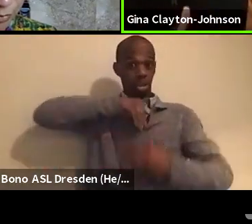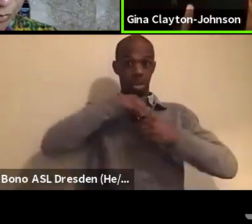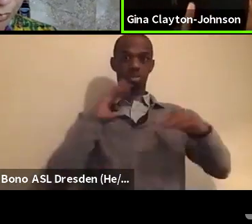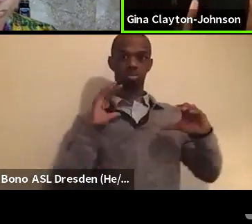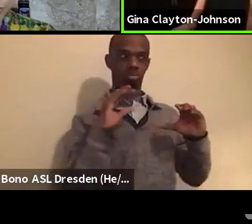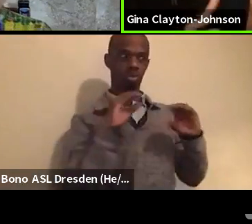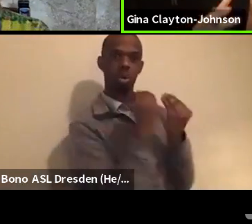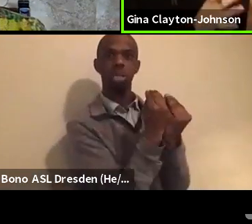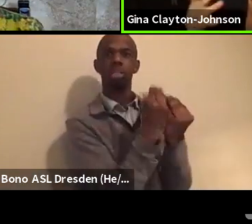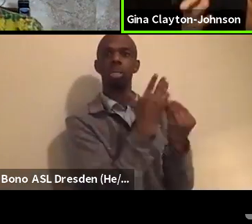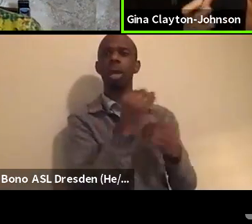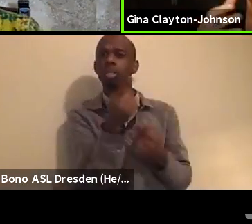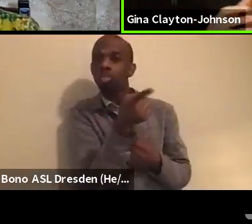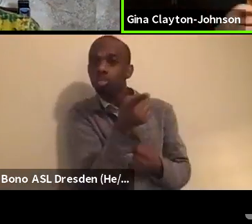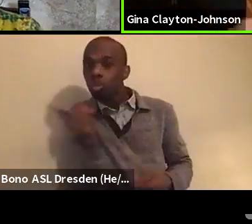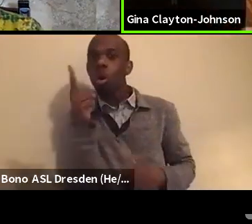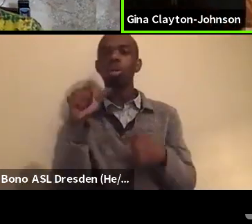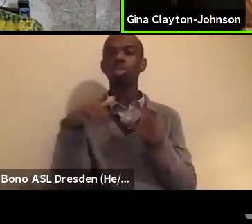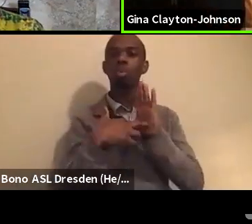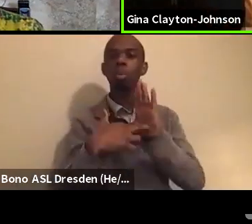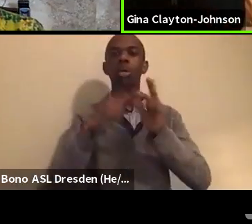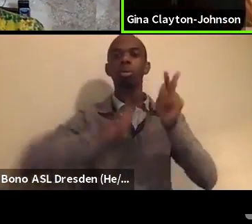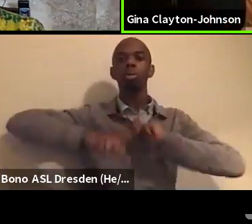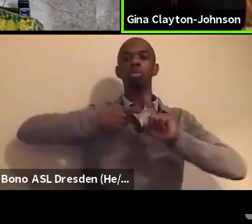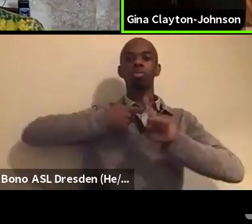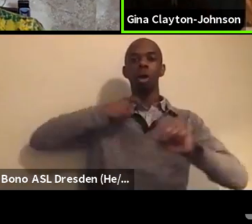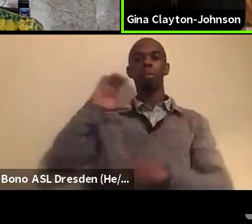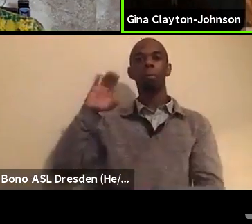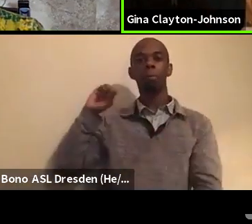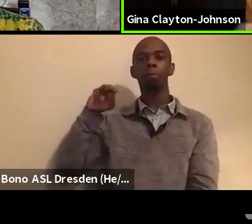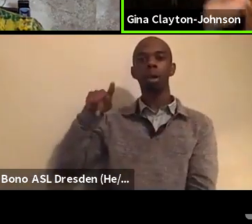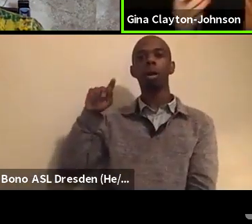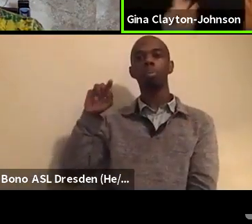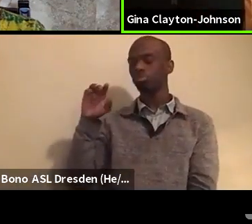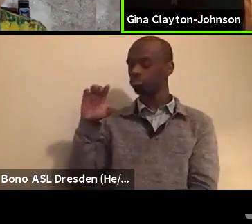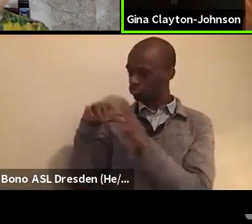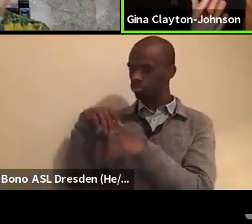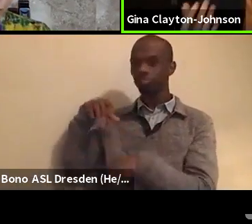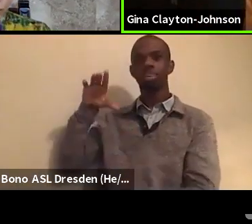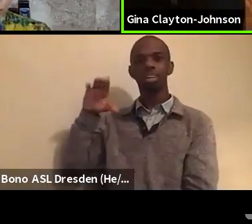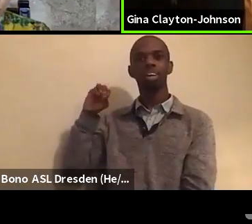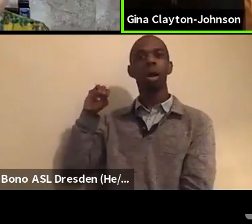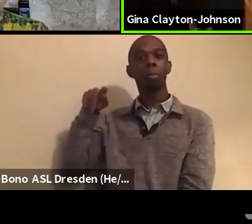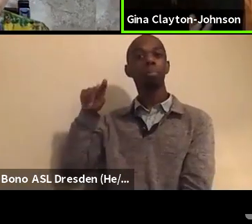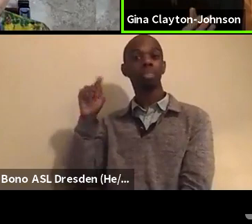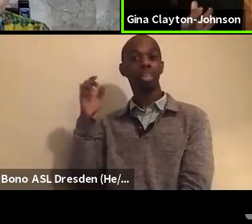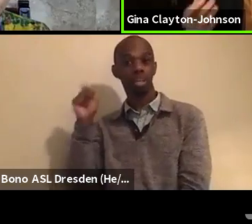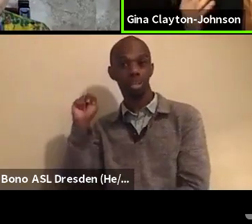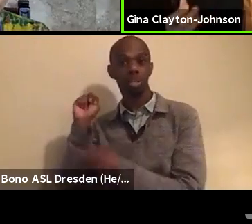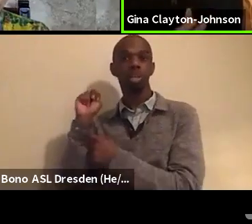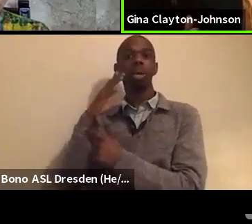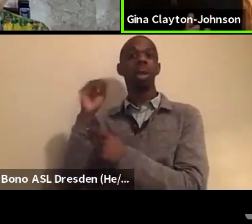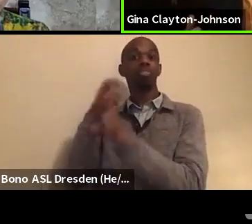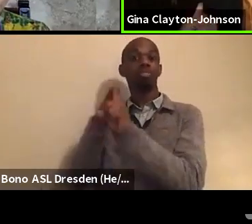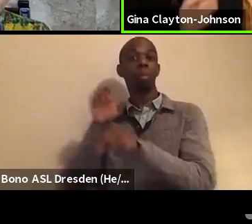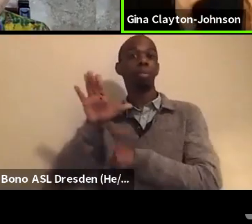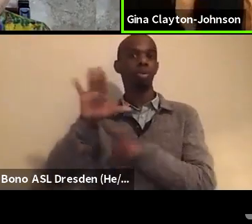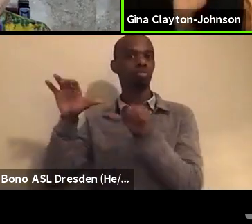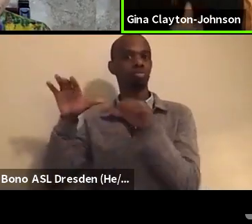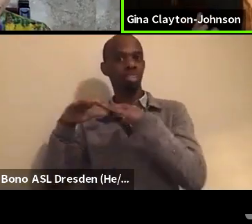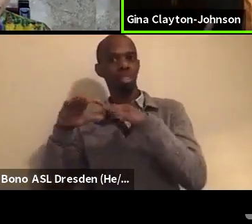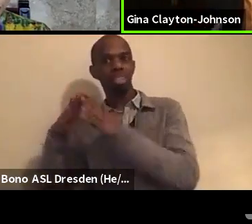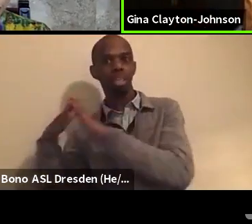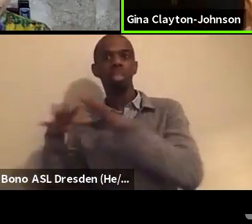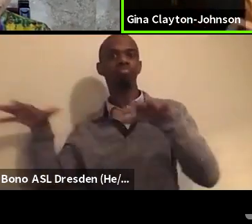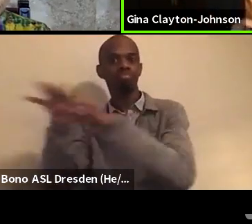represent the folks in Compton, and in your district, Mayor Brown, I mean, we are thinking not only about accountability, of